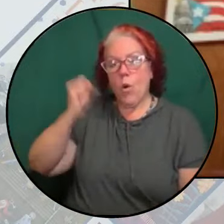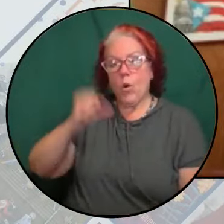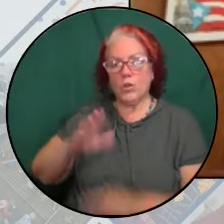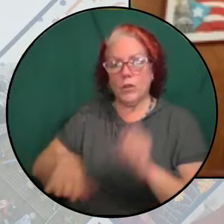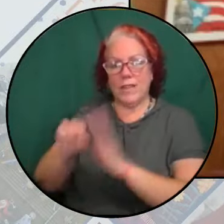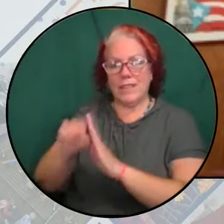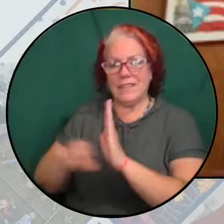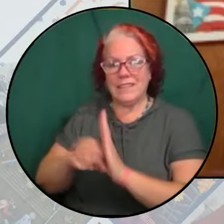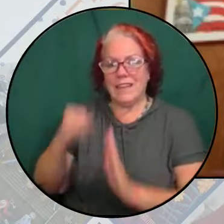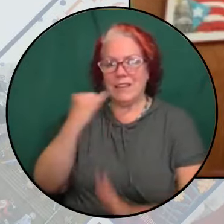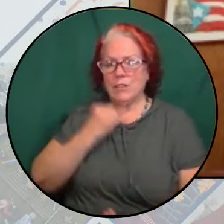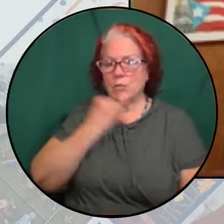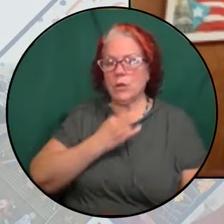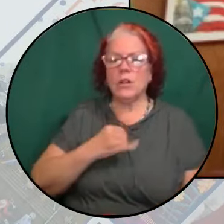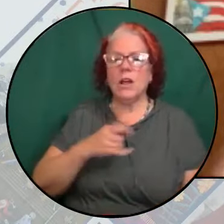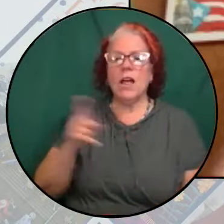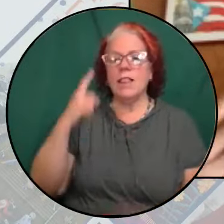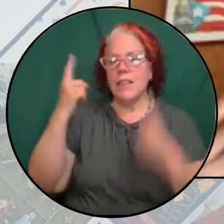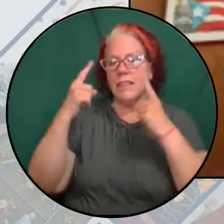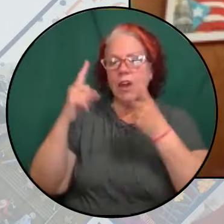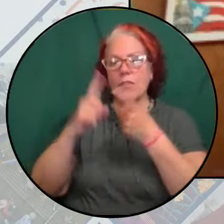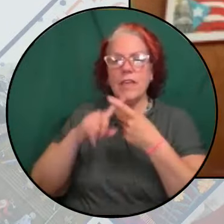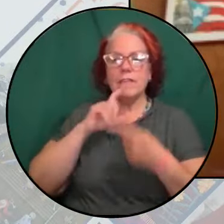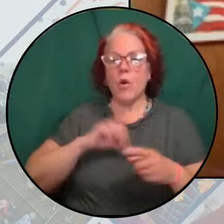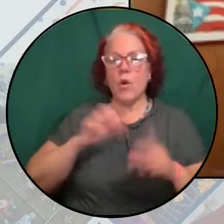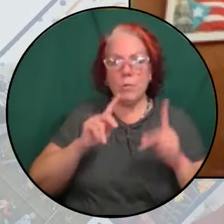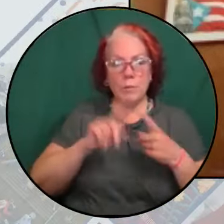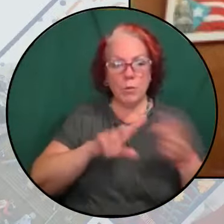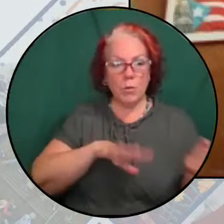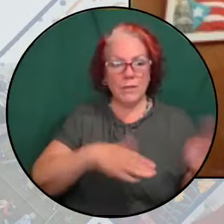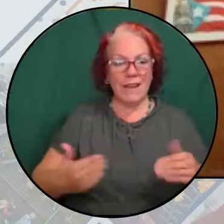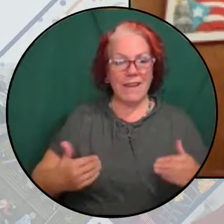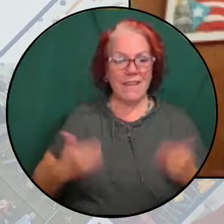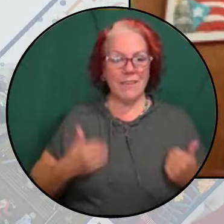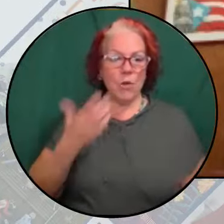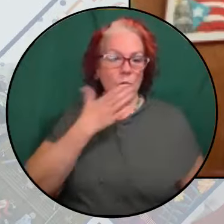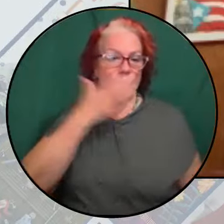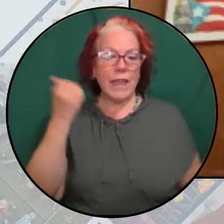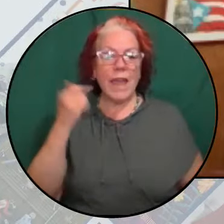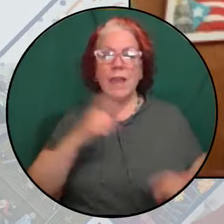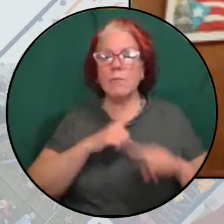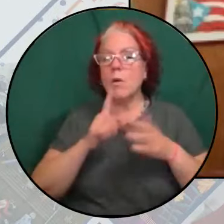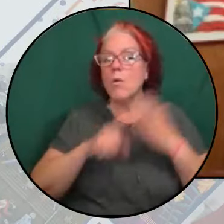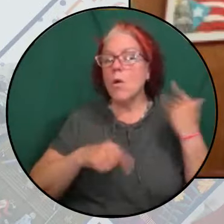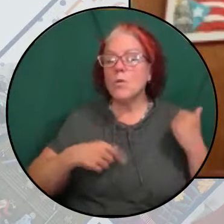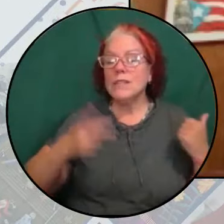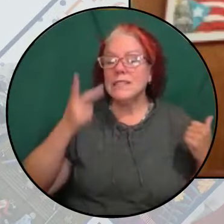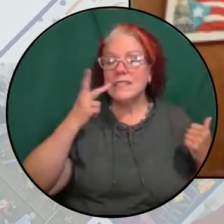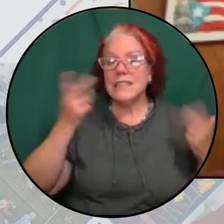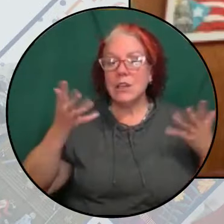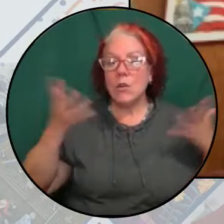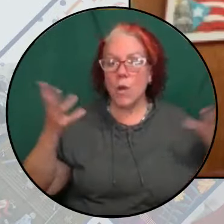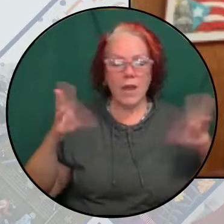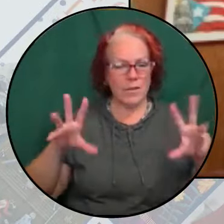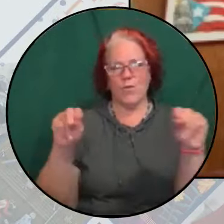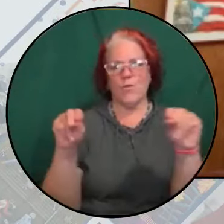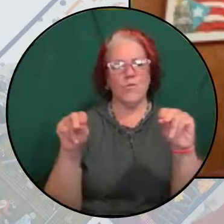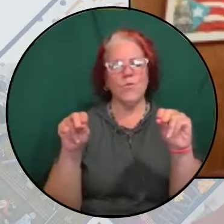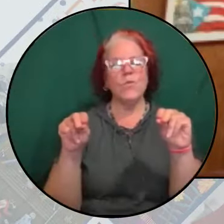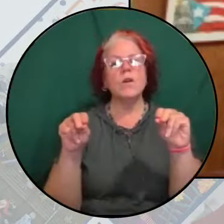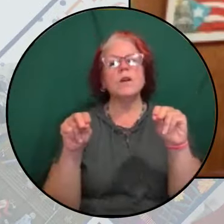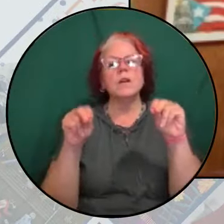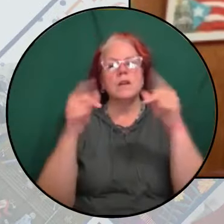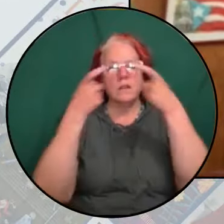that the old would die and the young would forget, and what we're seeing in the streets today and what we're seeing around the world is evidence that that is absolutely not true.